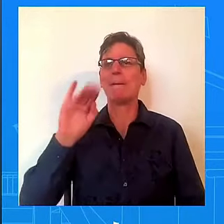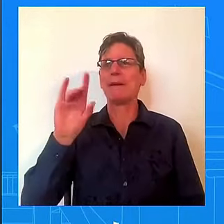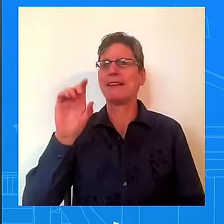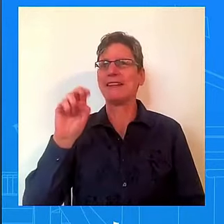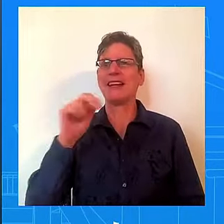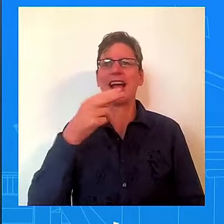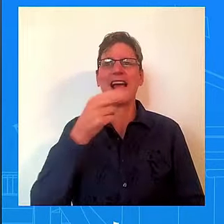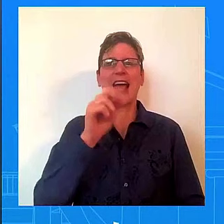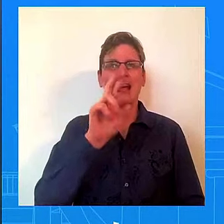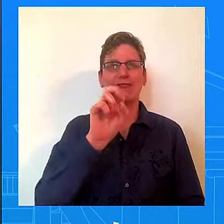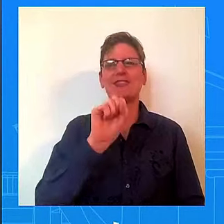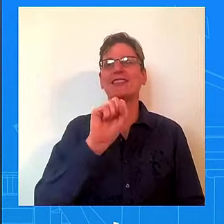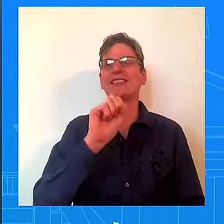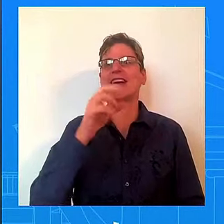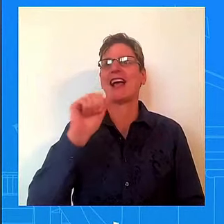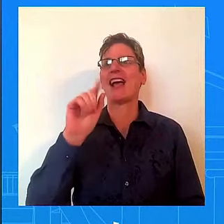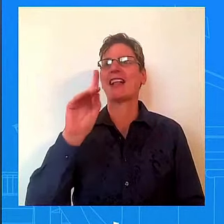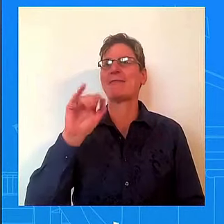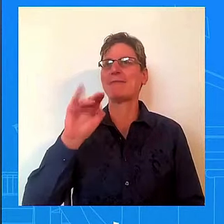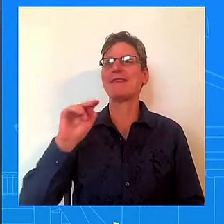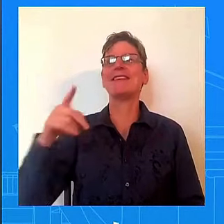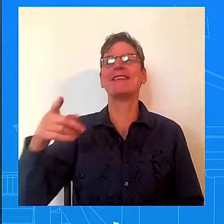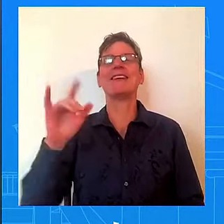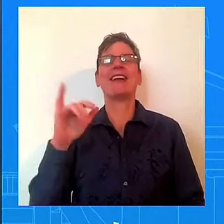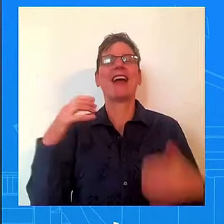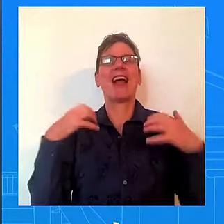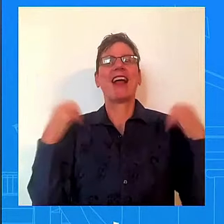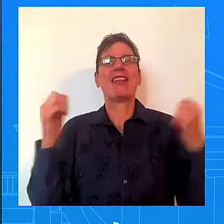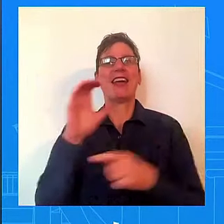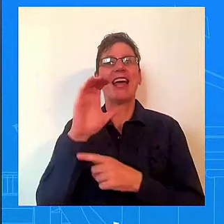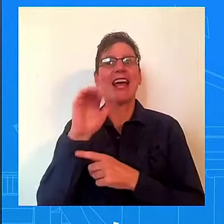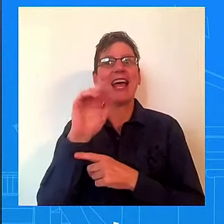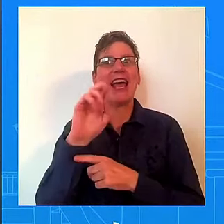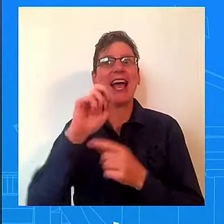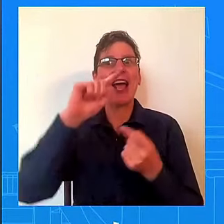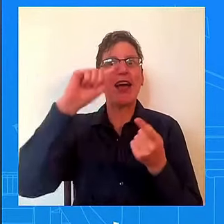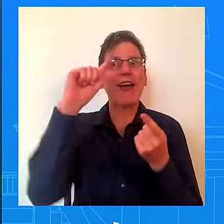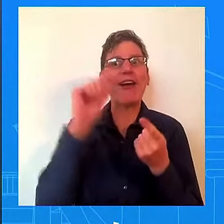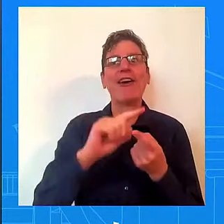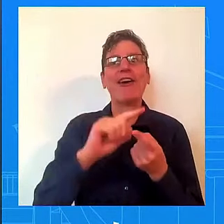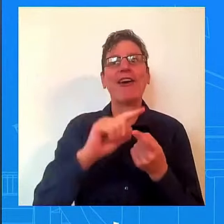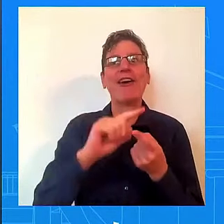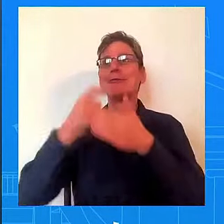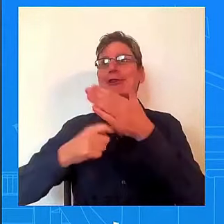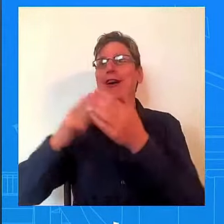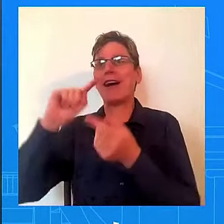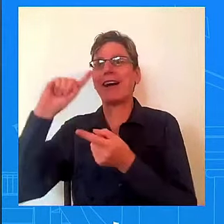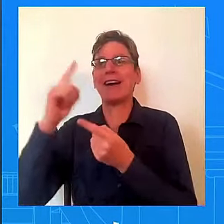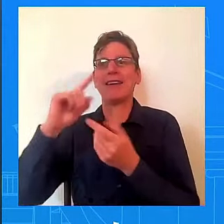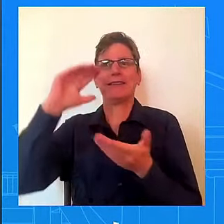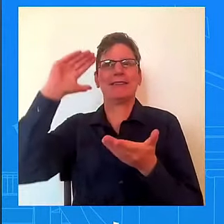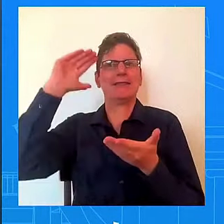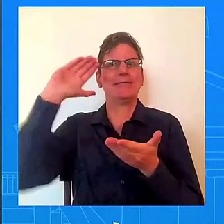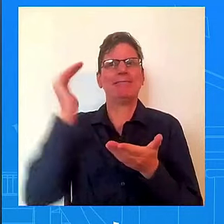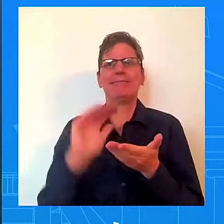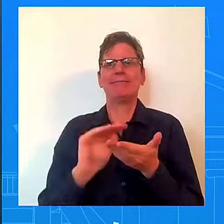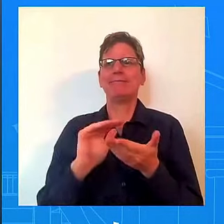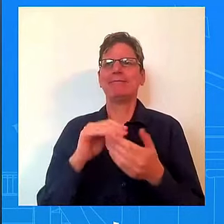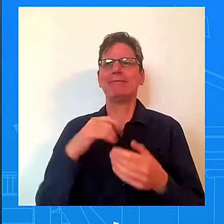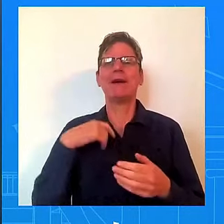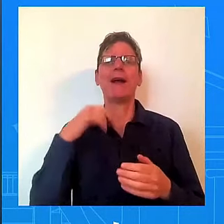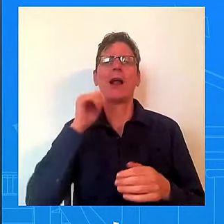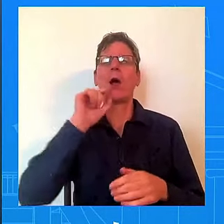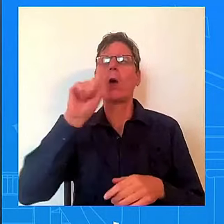areas. Behind every statistic I learned a long time ago is a real person, a family, a community that's seeing